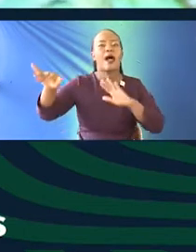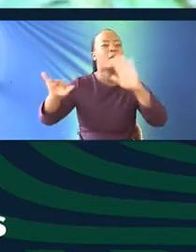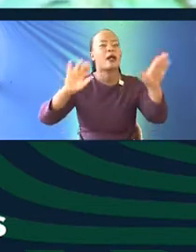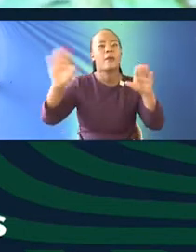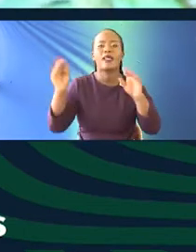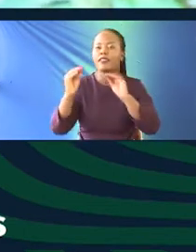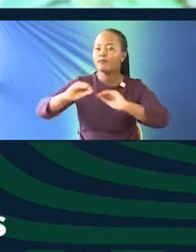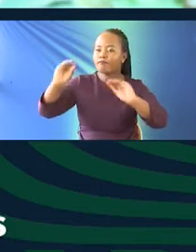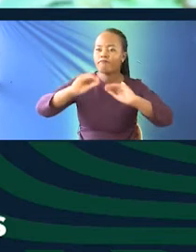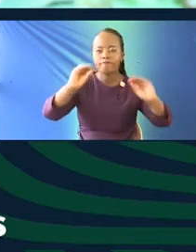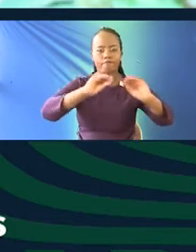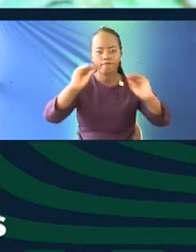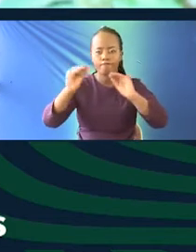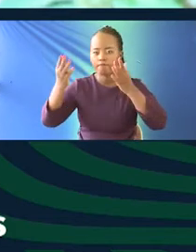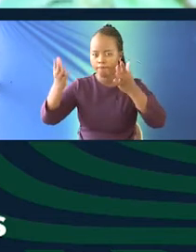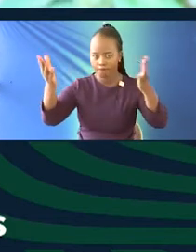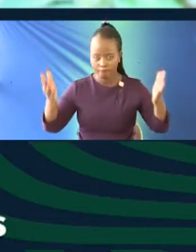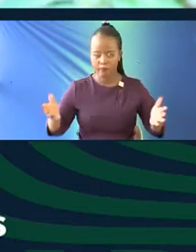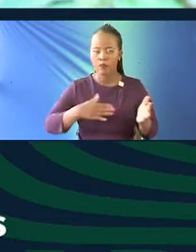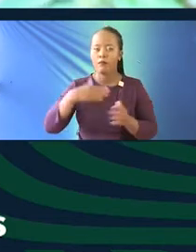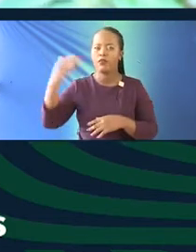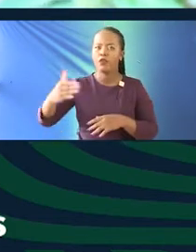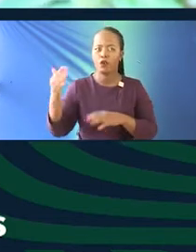about how a stranger